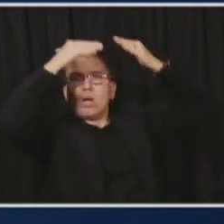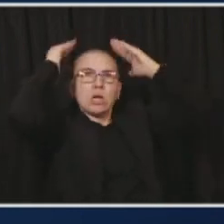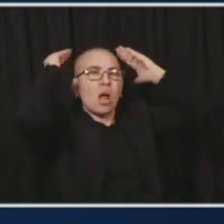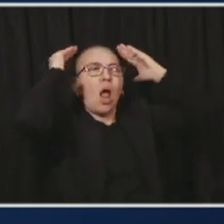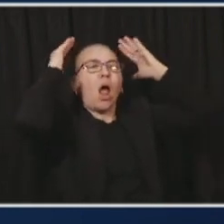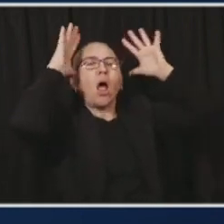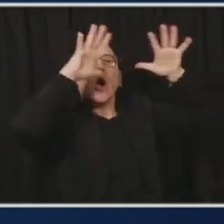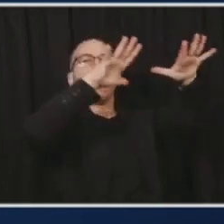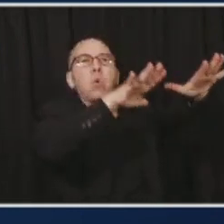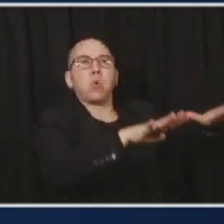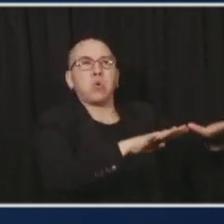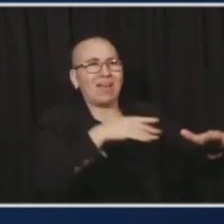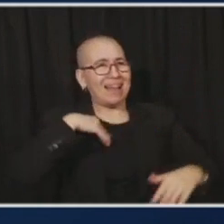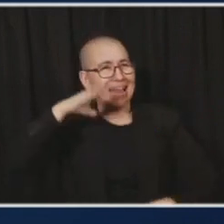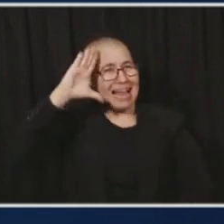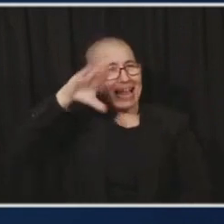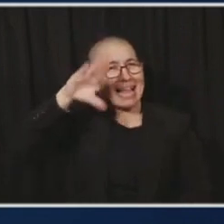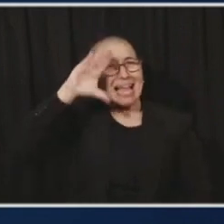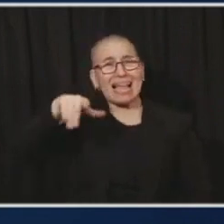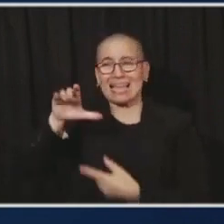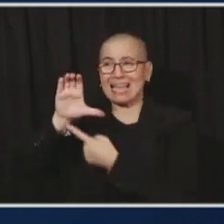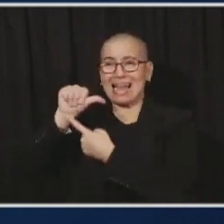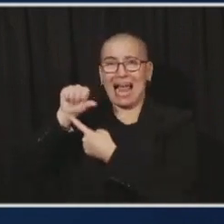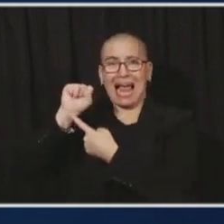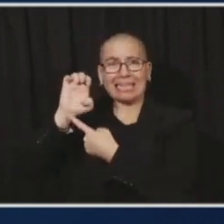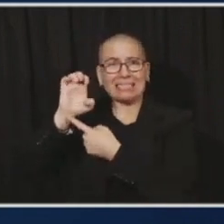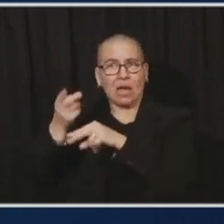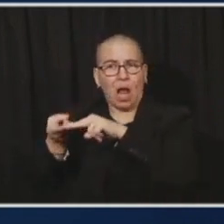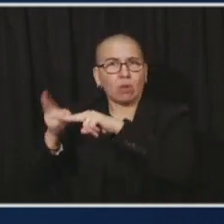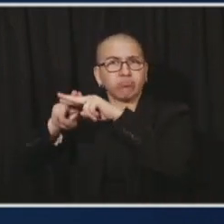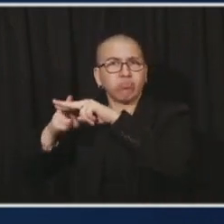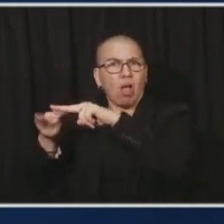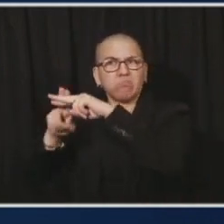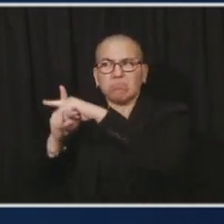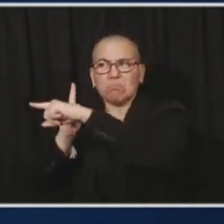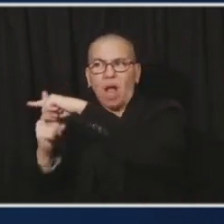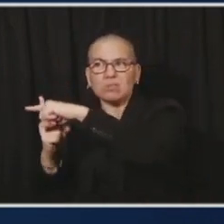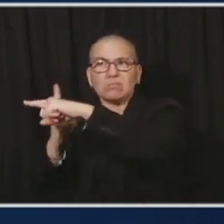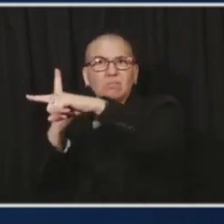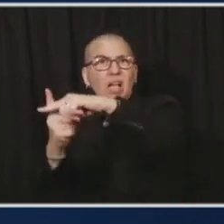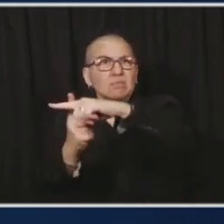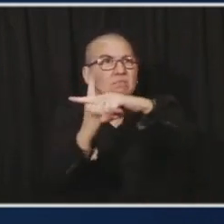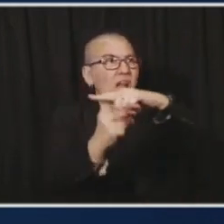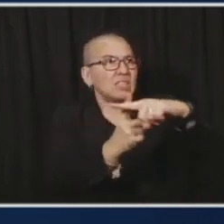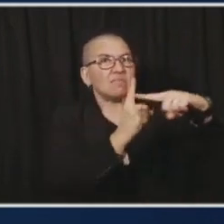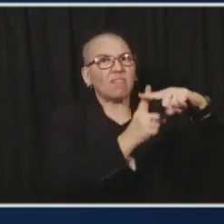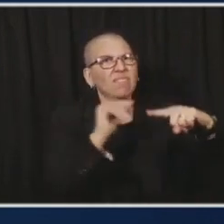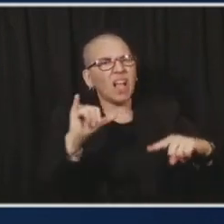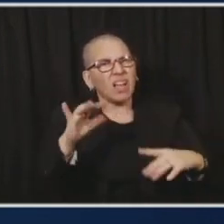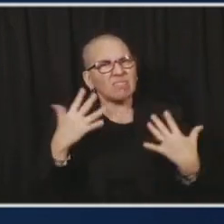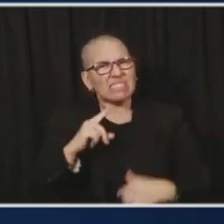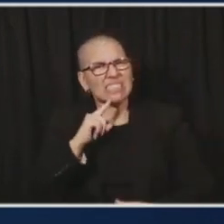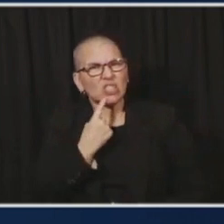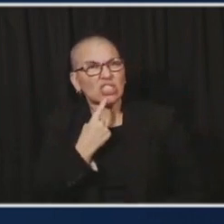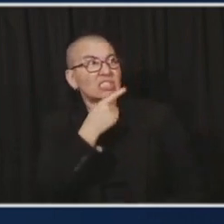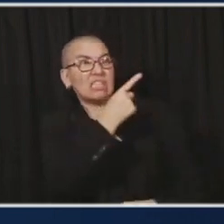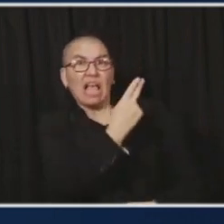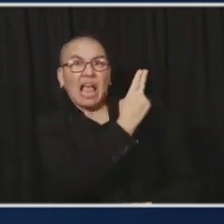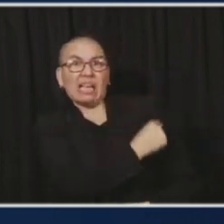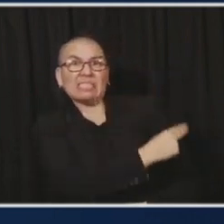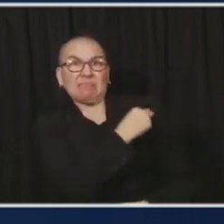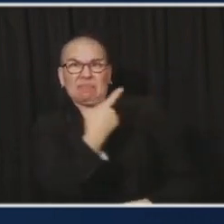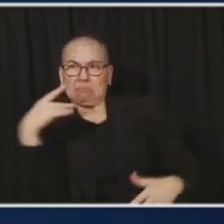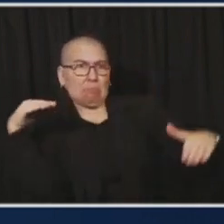Families were starting to struggle, and this distance learning is hard, and we're going to address that. Surgeon hospitalization left hospitals on the brink of